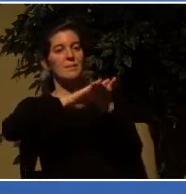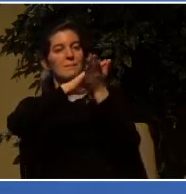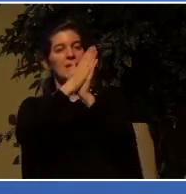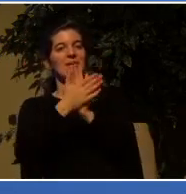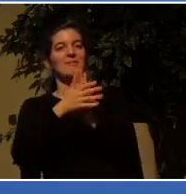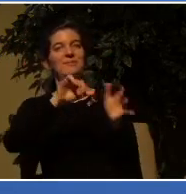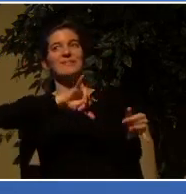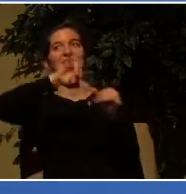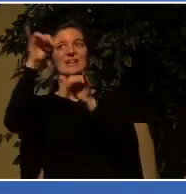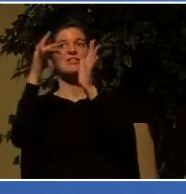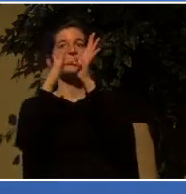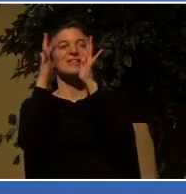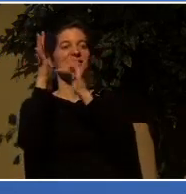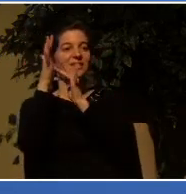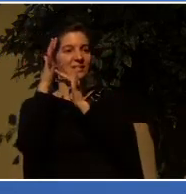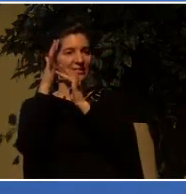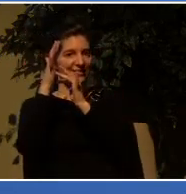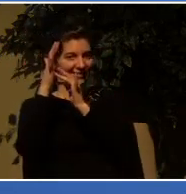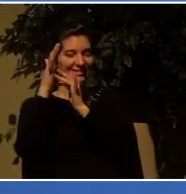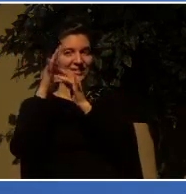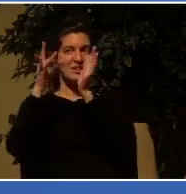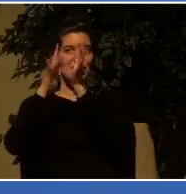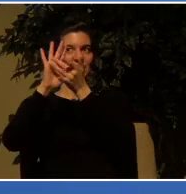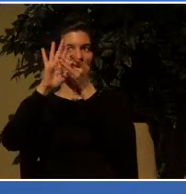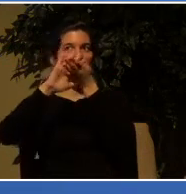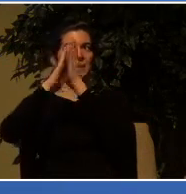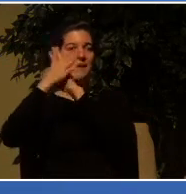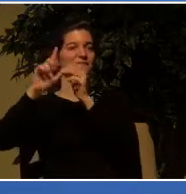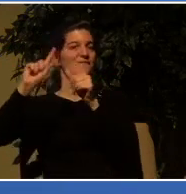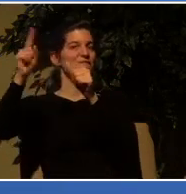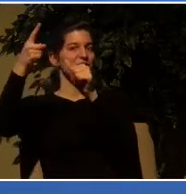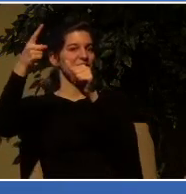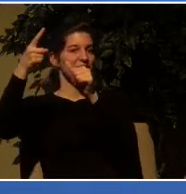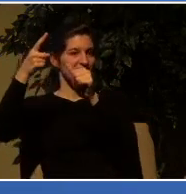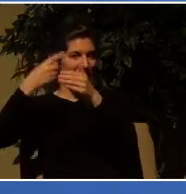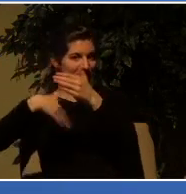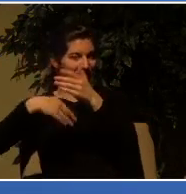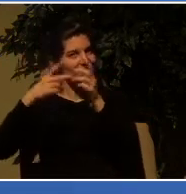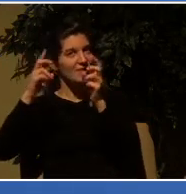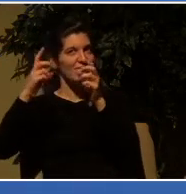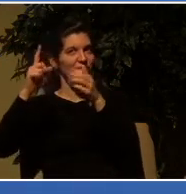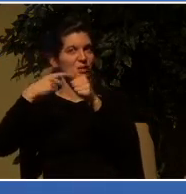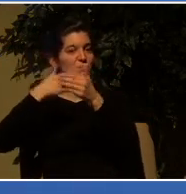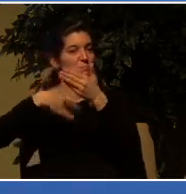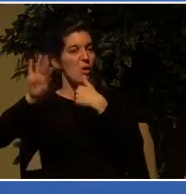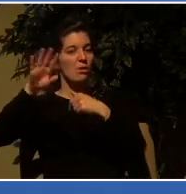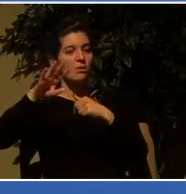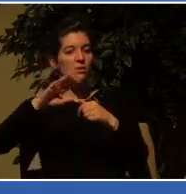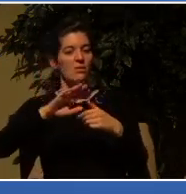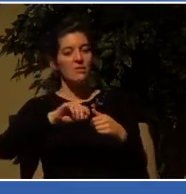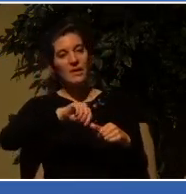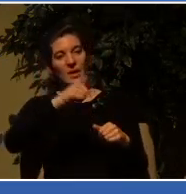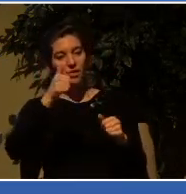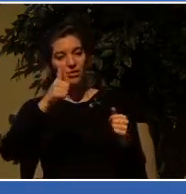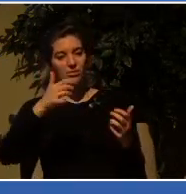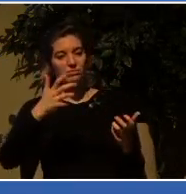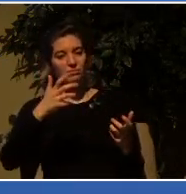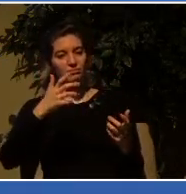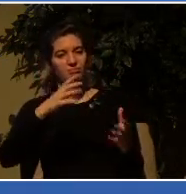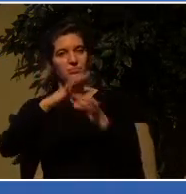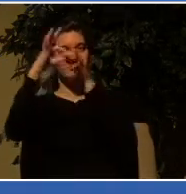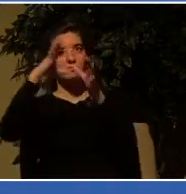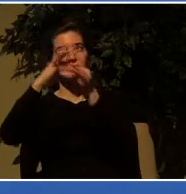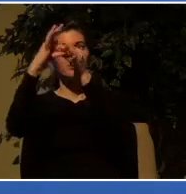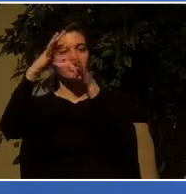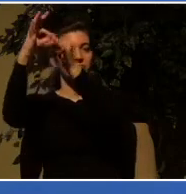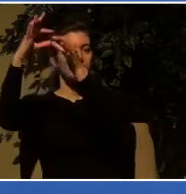firstborn of many brethren. So hear me well, when stuff goes wrong in your life